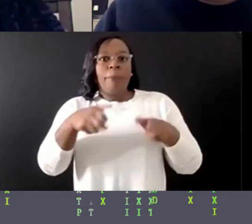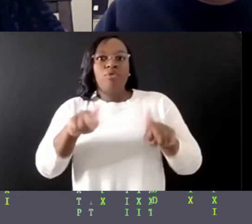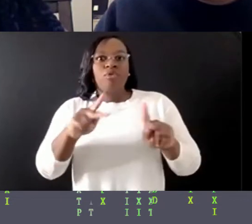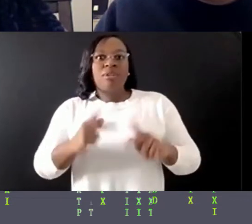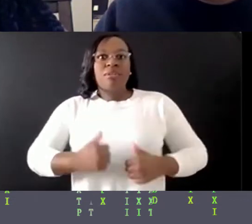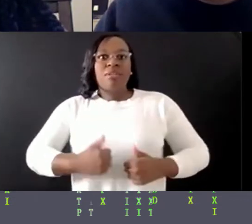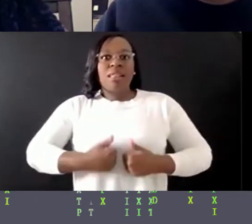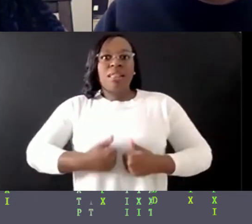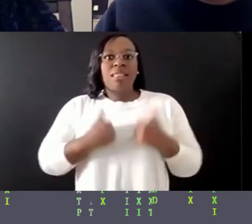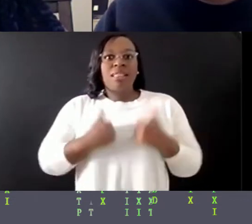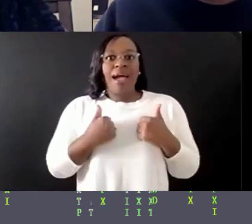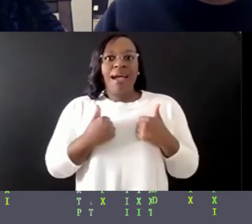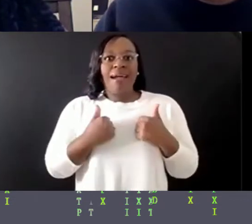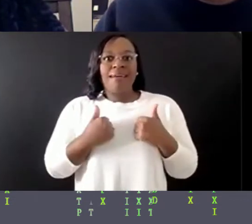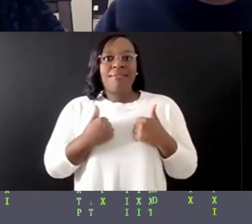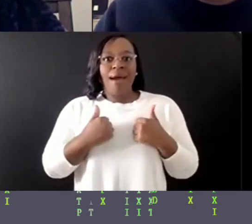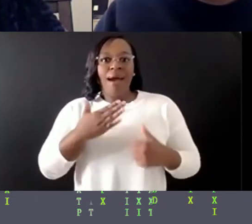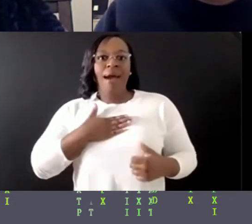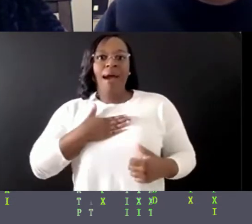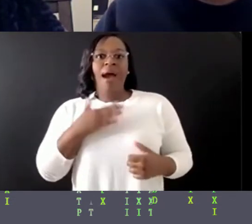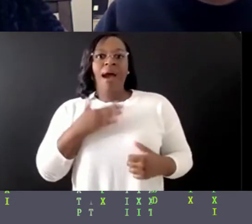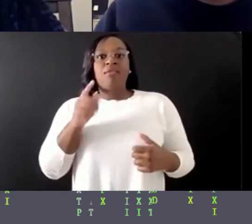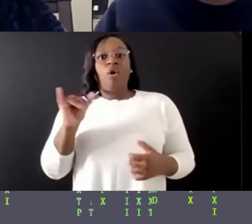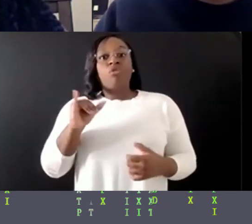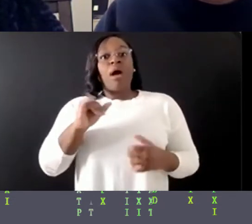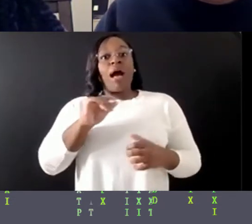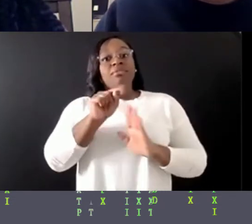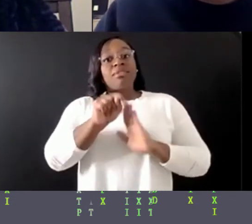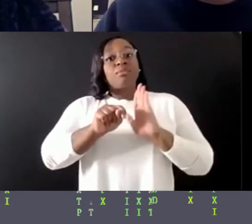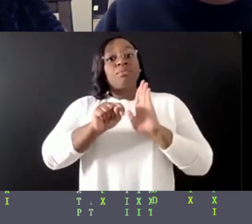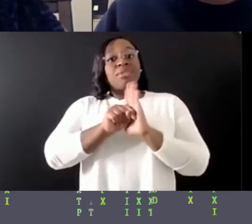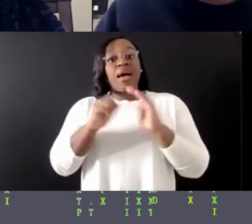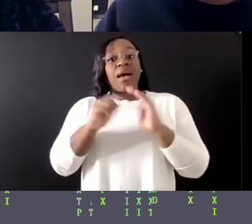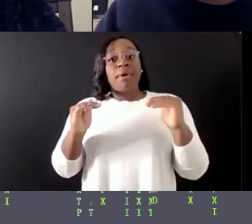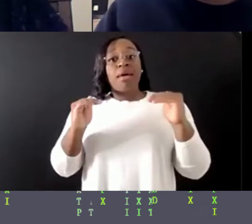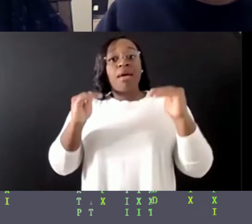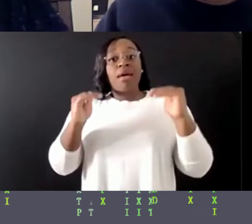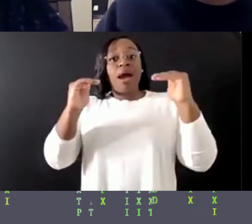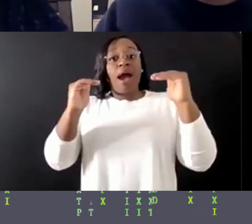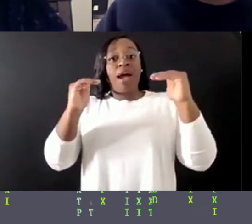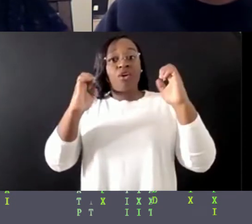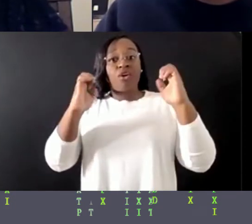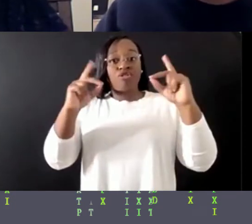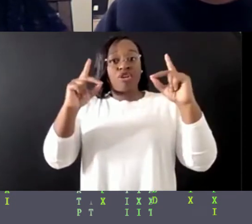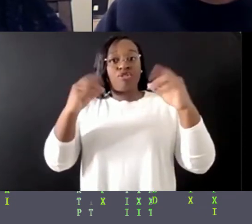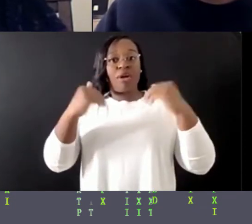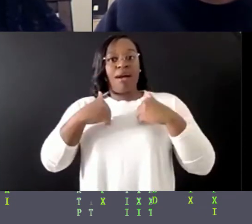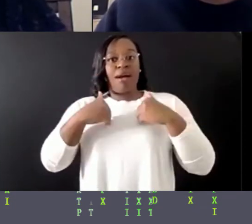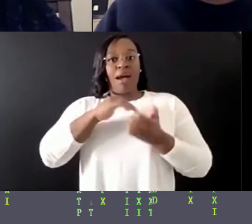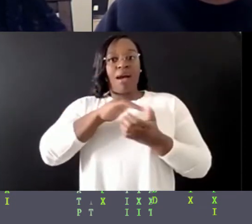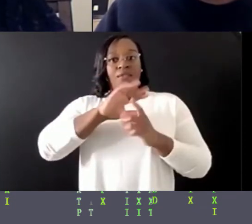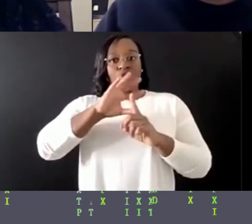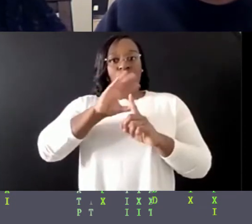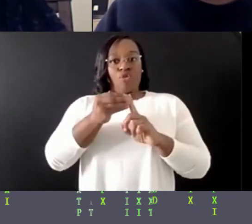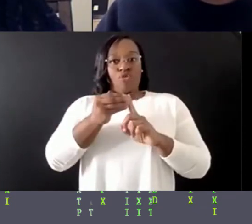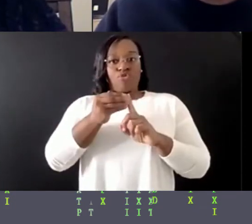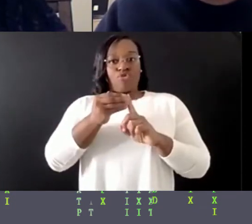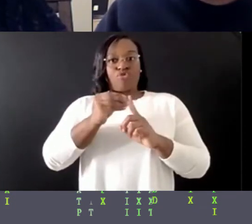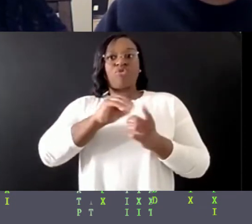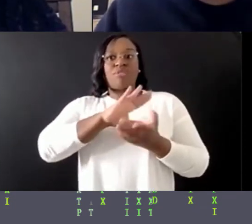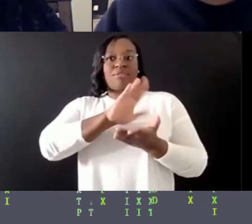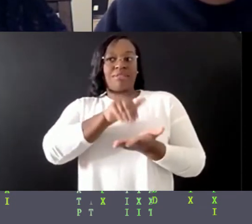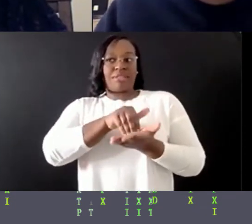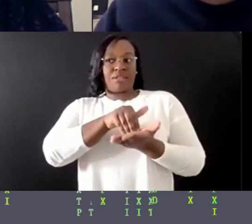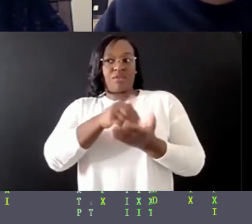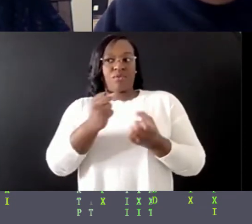have spent some time working in higher education and directed a cultural center on a college campus for a number of years. And